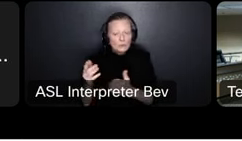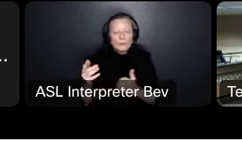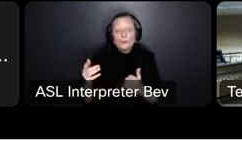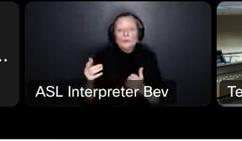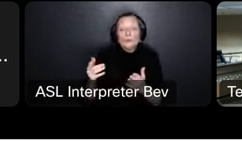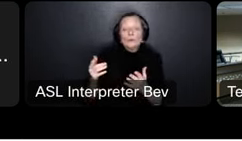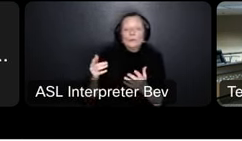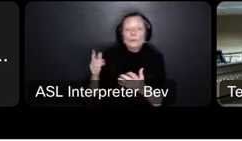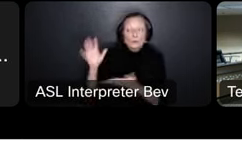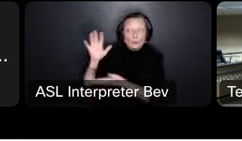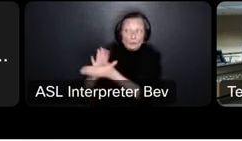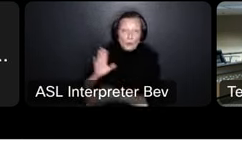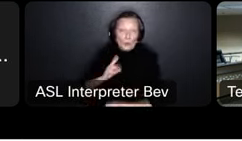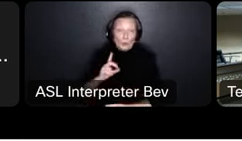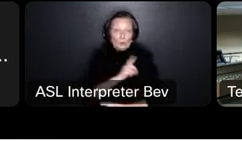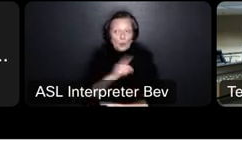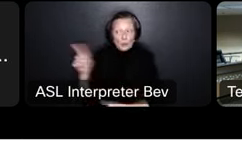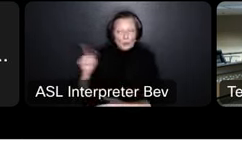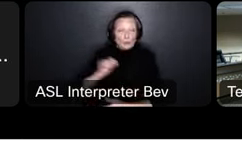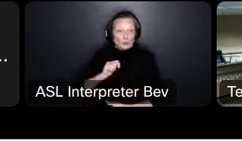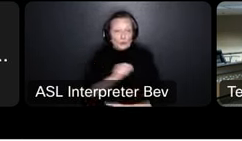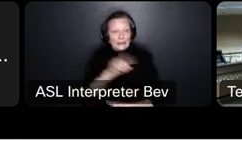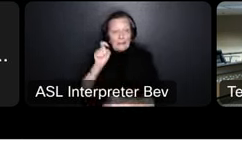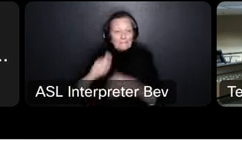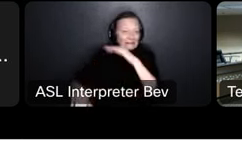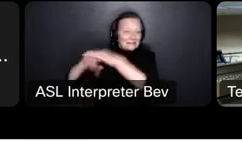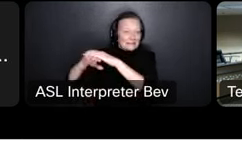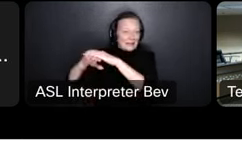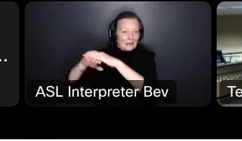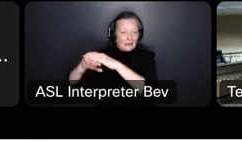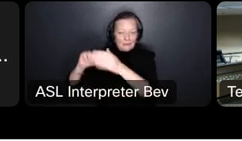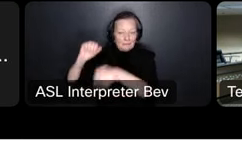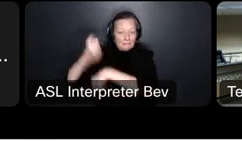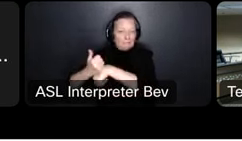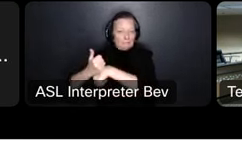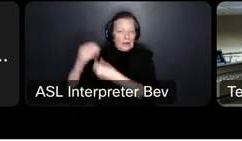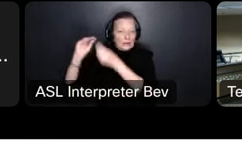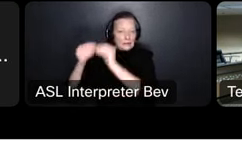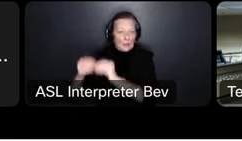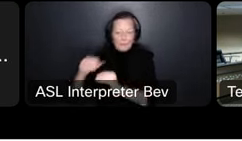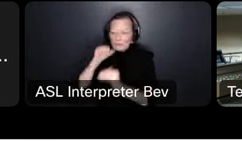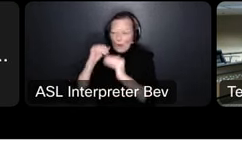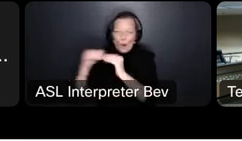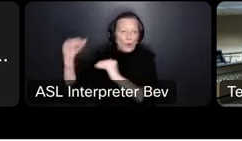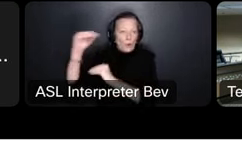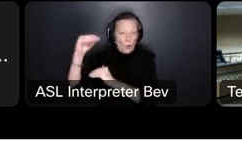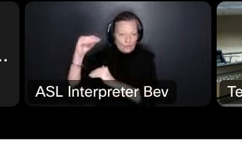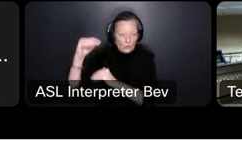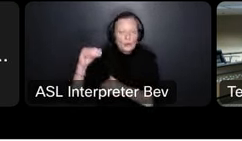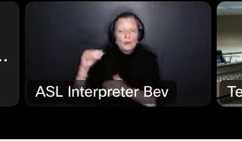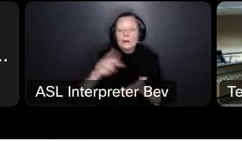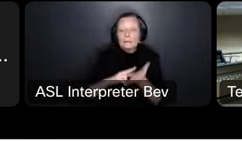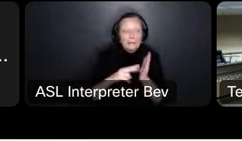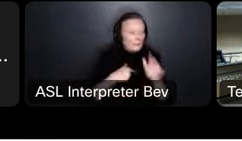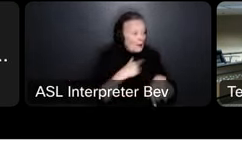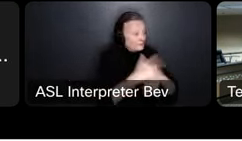school board trustees are putting a ceiling we will not exceed these numbers and so what that doesn't account for is when we have vacant positions and